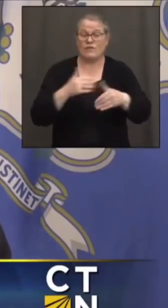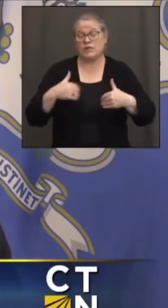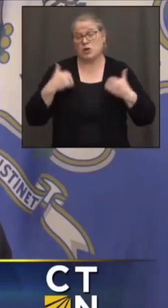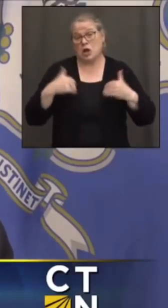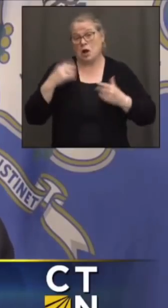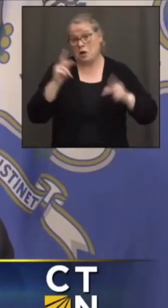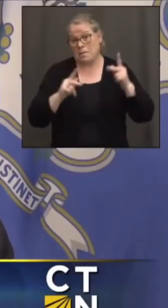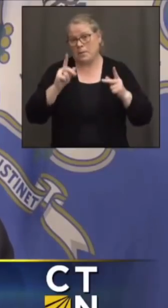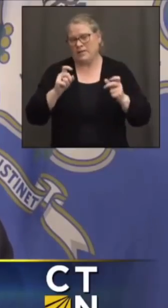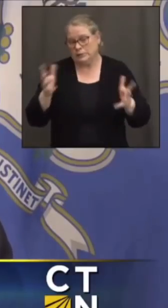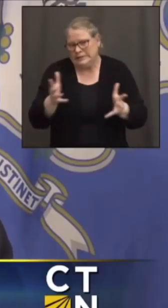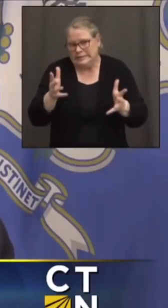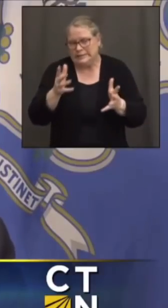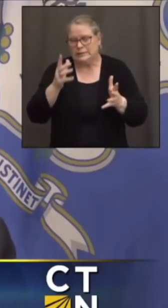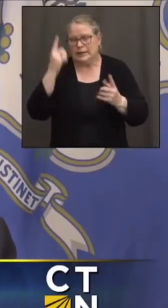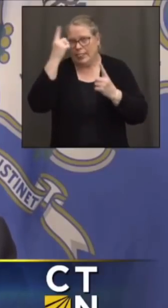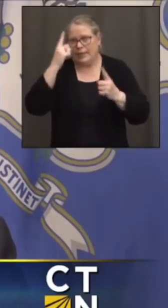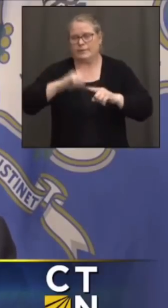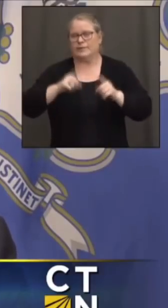incent them to get vaccinated.